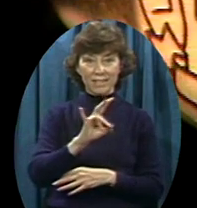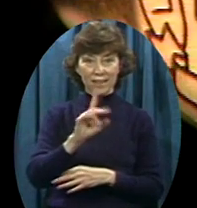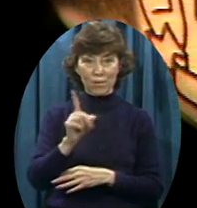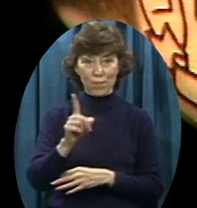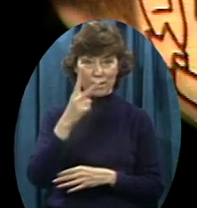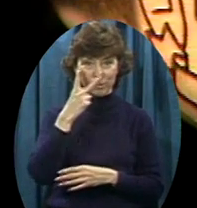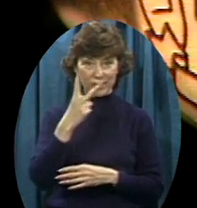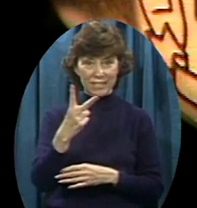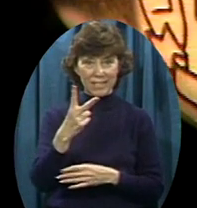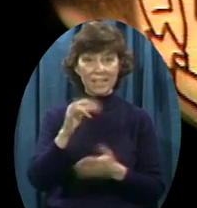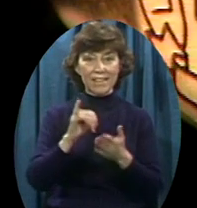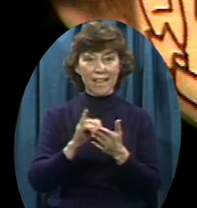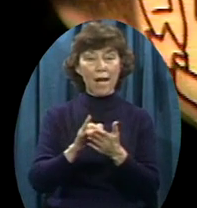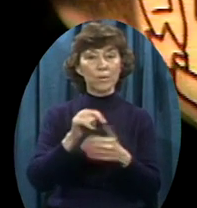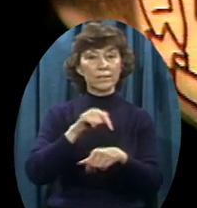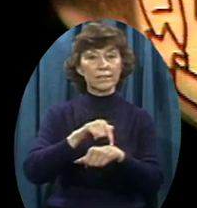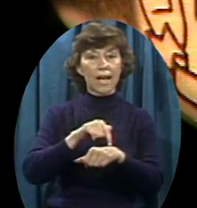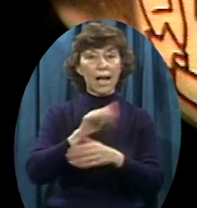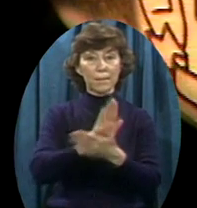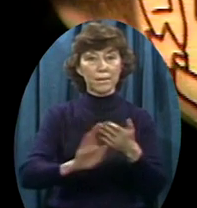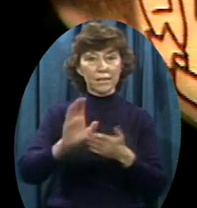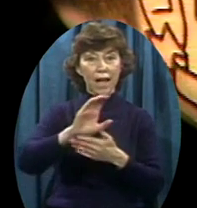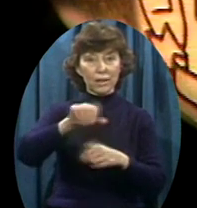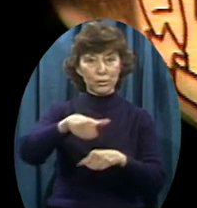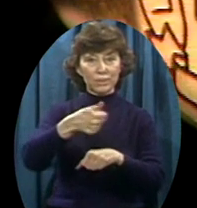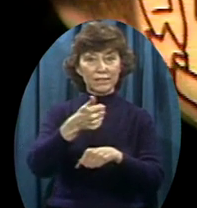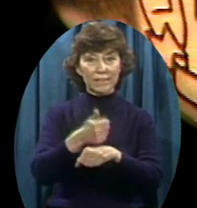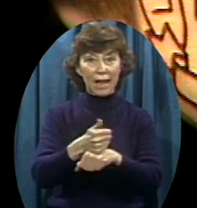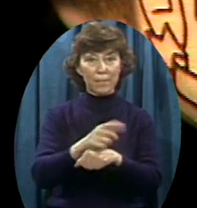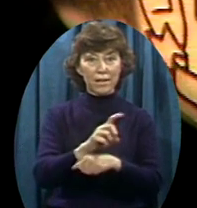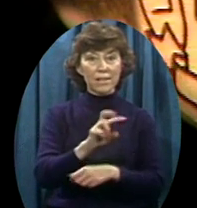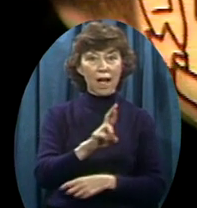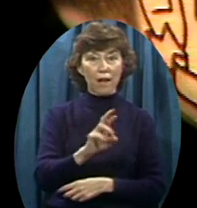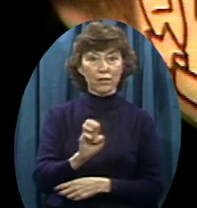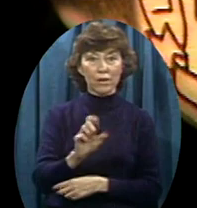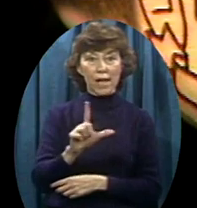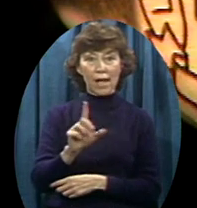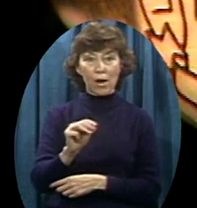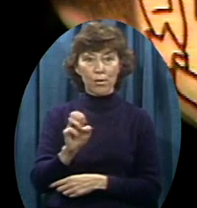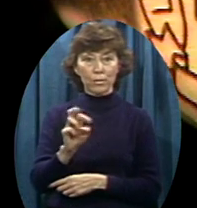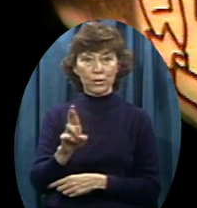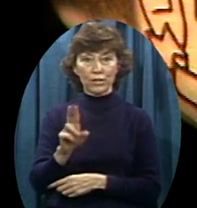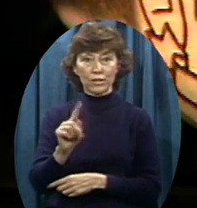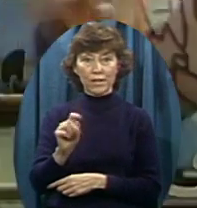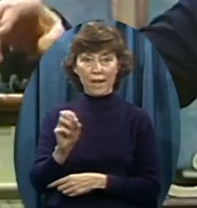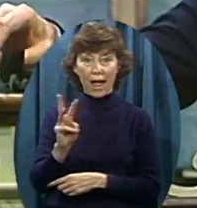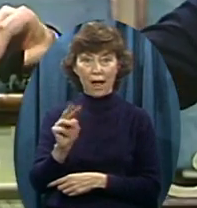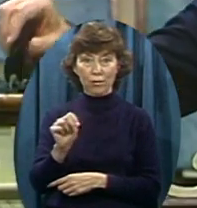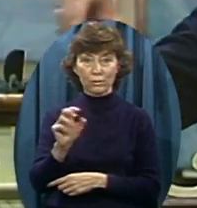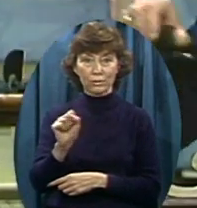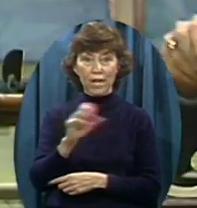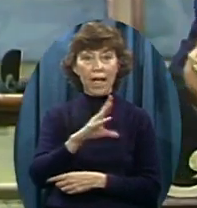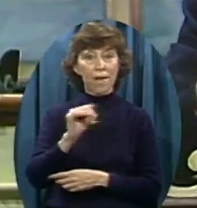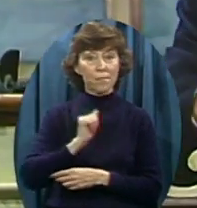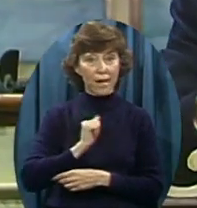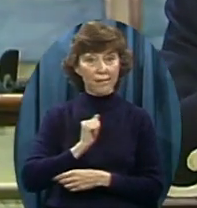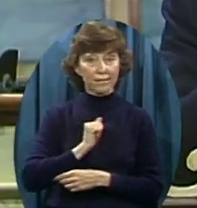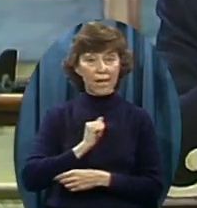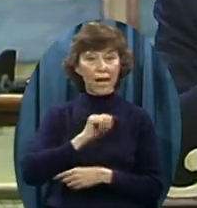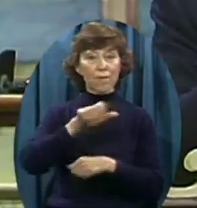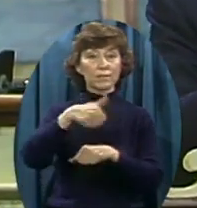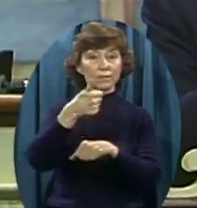Liberty Baptist College Dr. Elmer Towns and I Who founded the school Had this made 12 years ago Well We're having